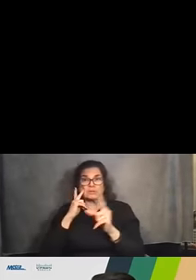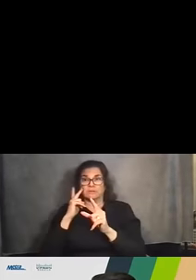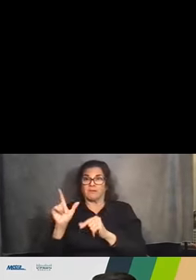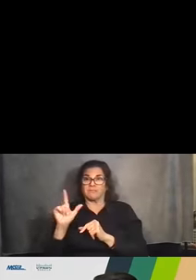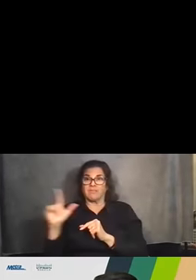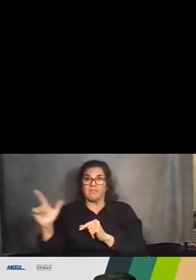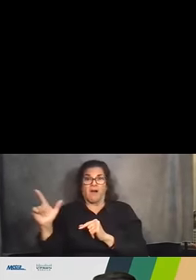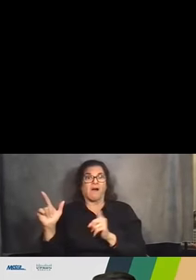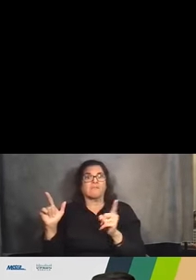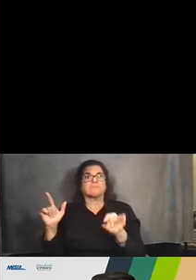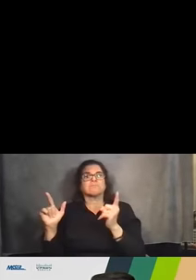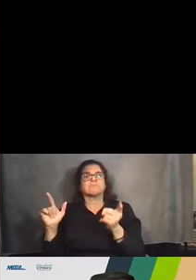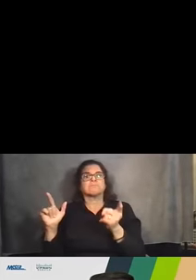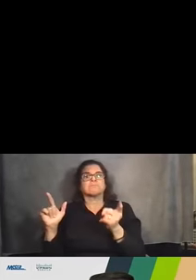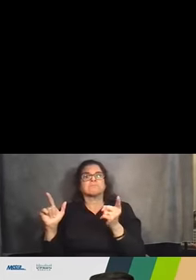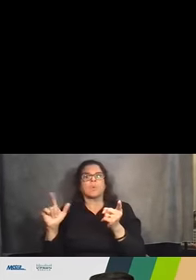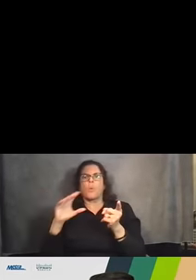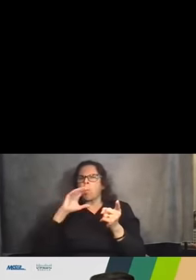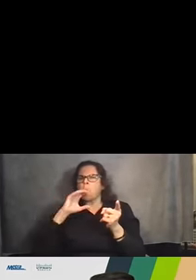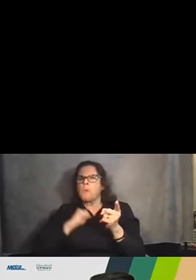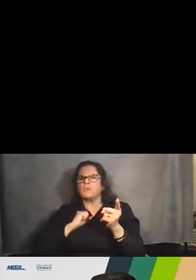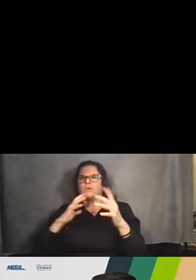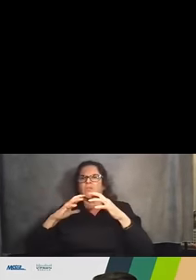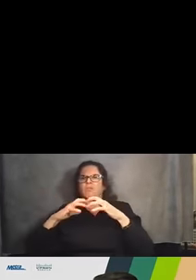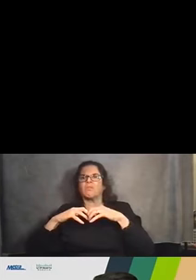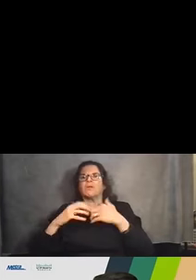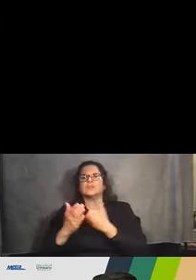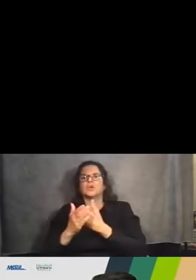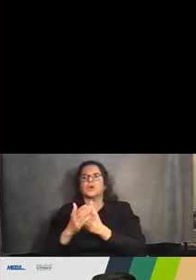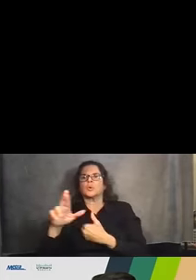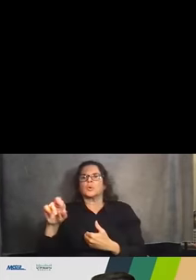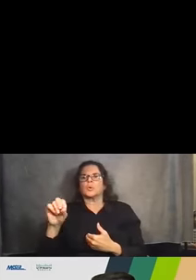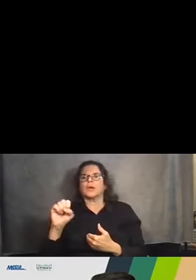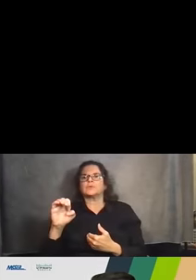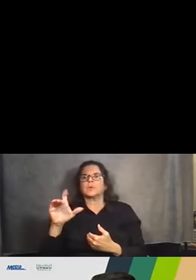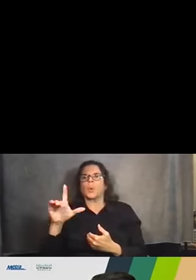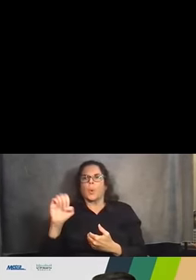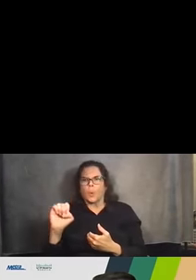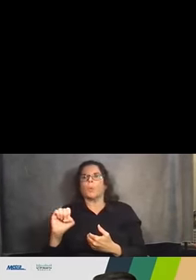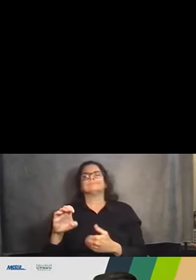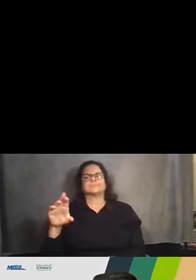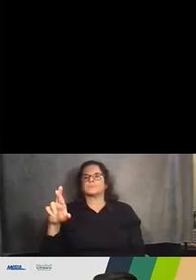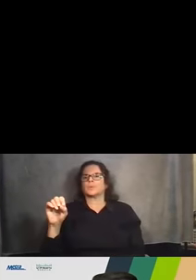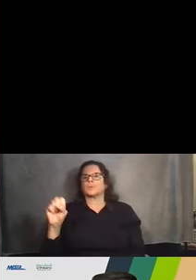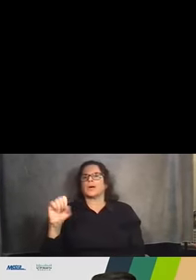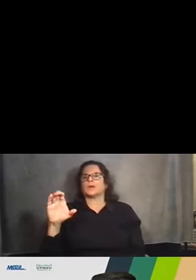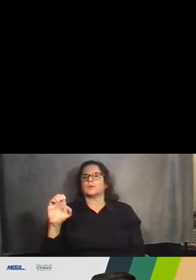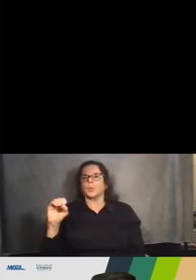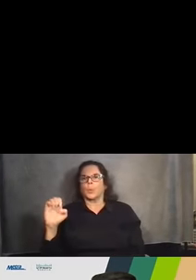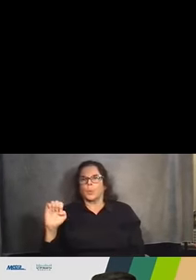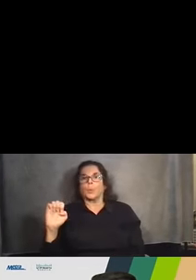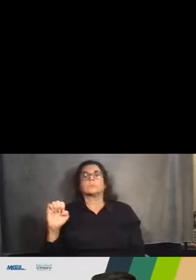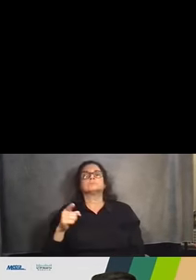Ravenswood Avenue. And then on the right side is recently constructed retaining wall along the Ravenswood